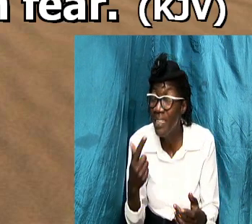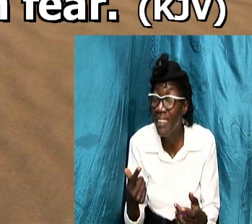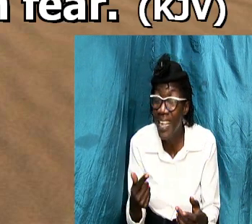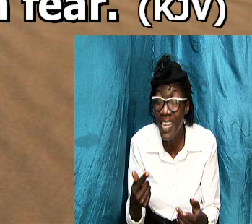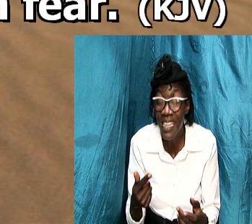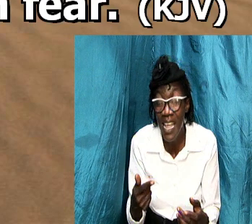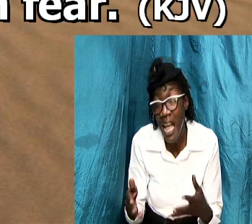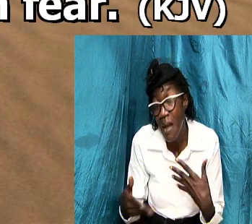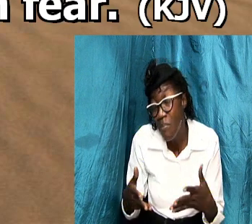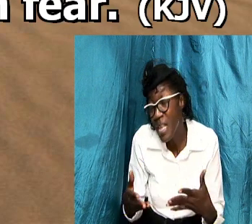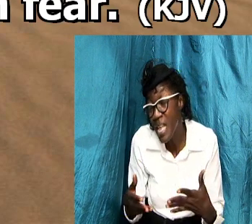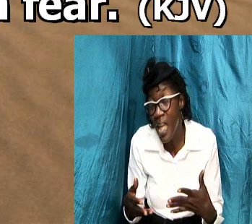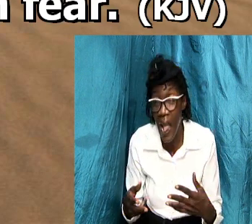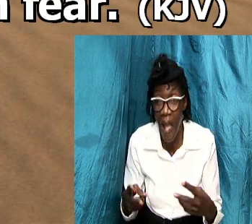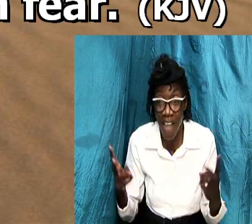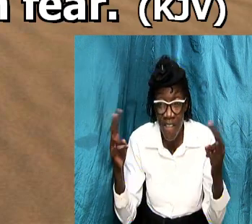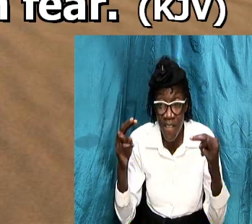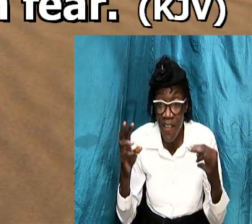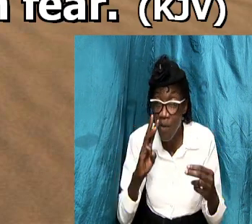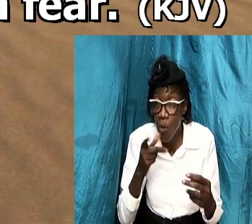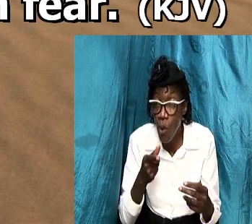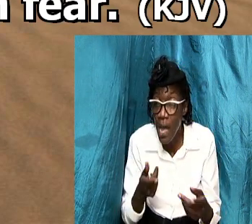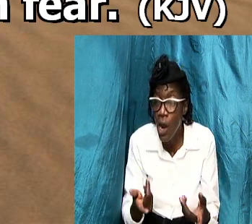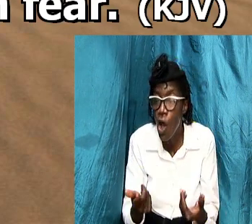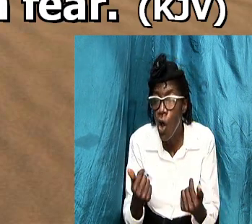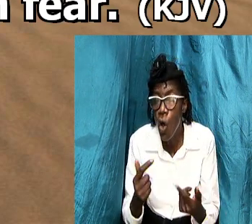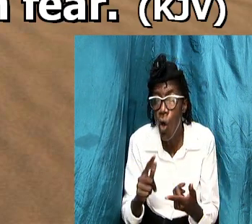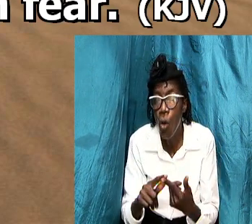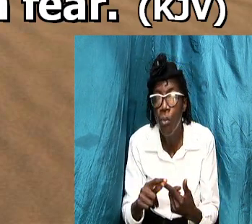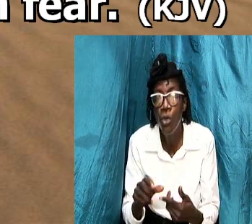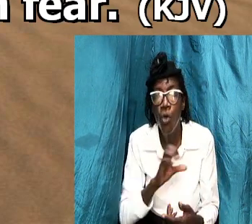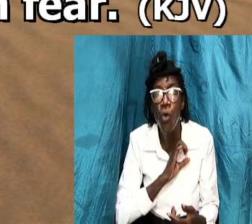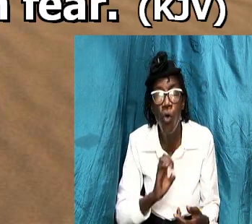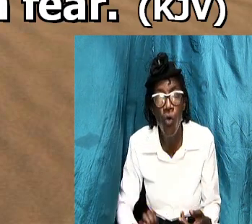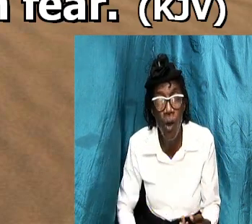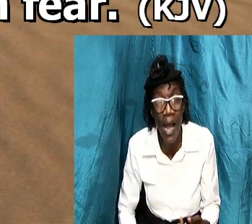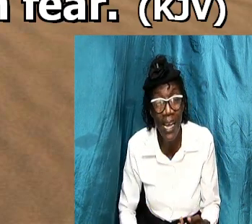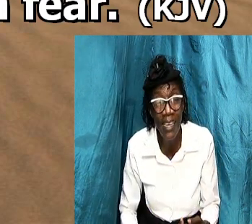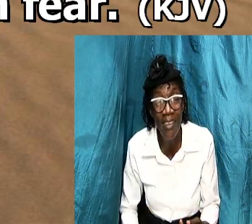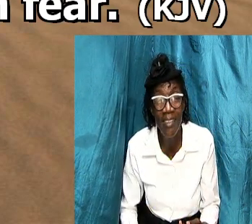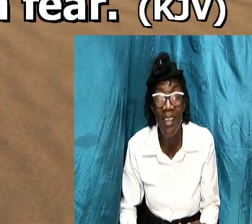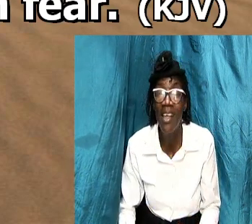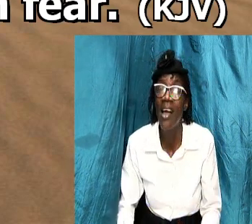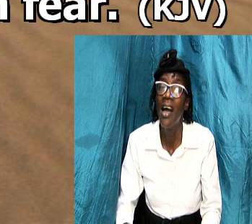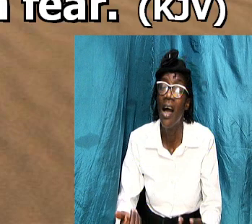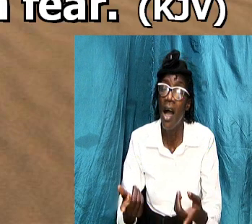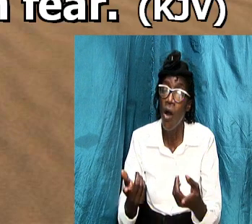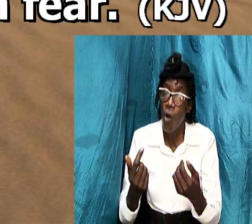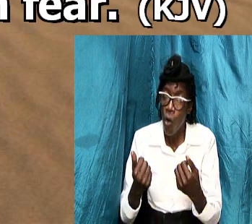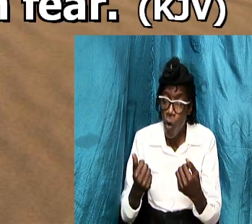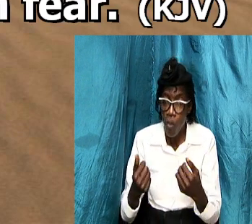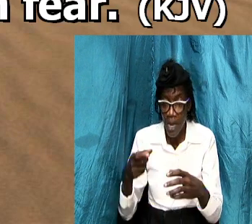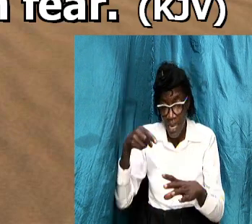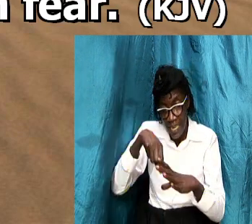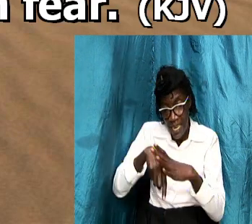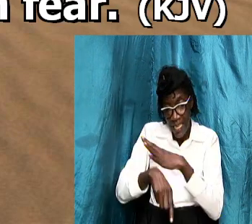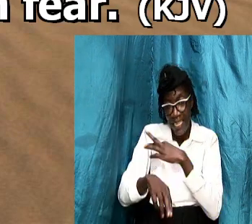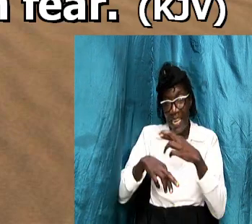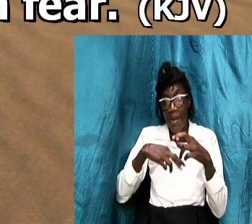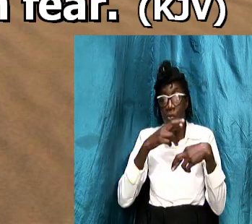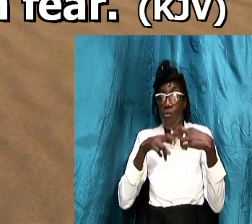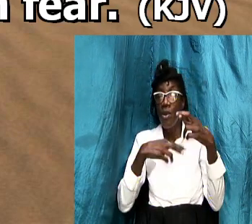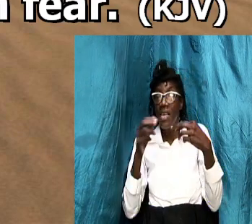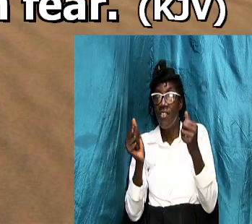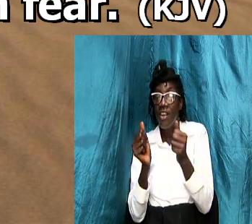very well be brought over to christ or be drawn back into a deep relationship with christ because